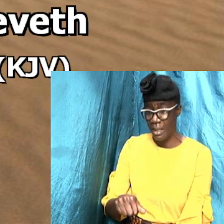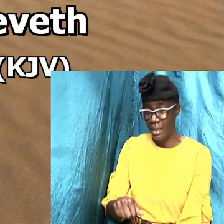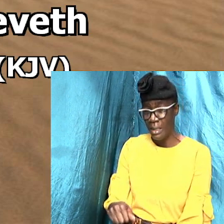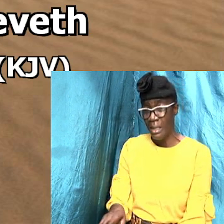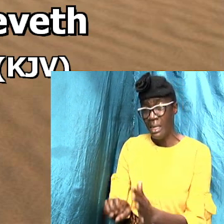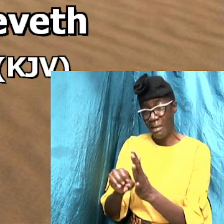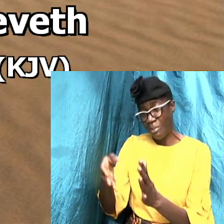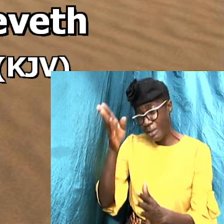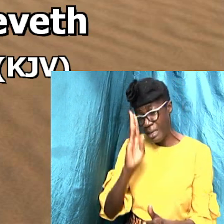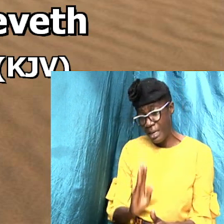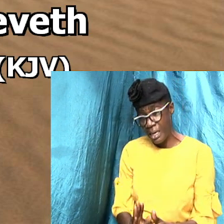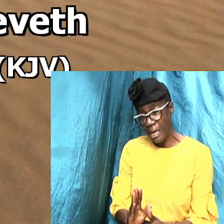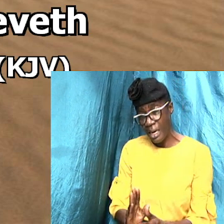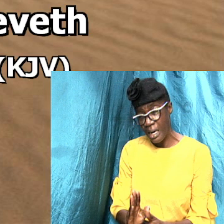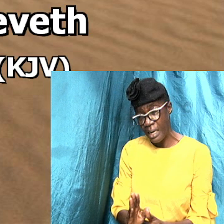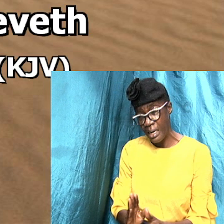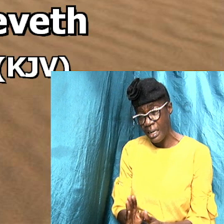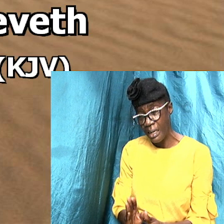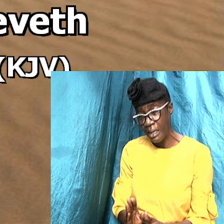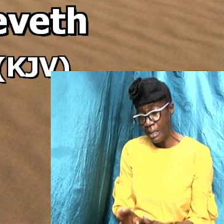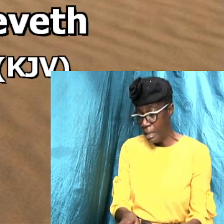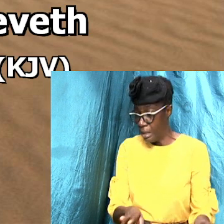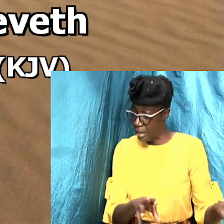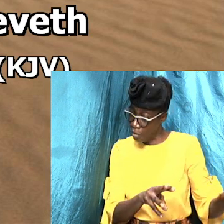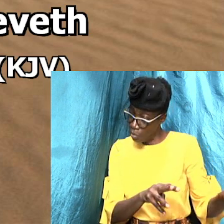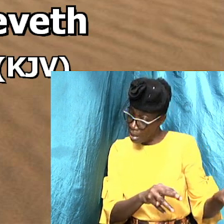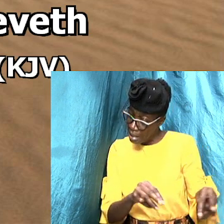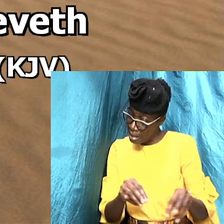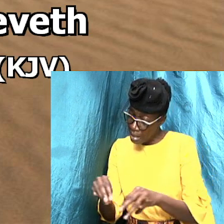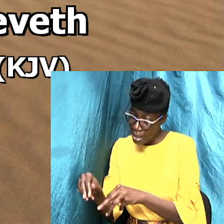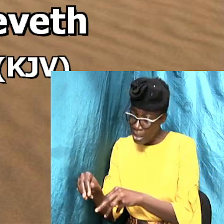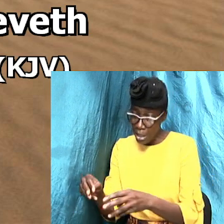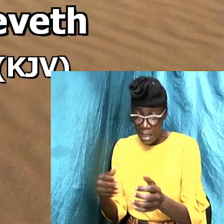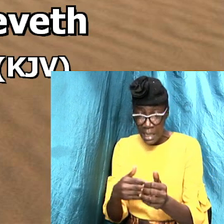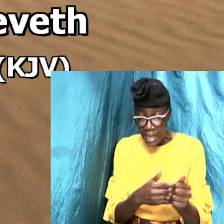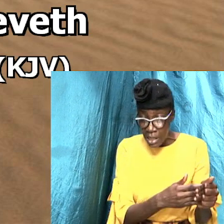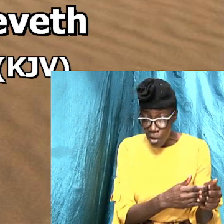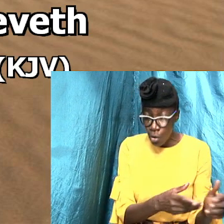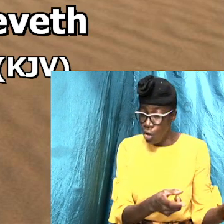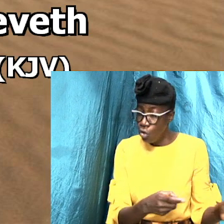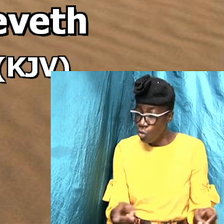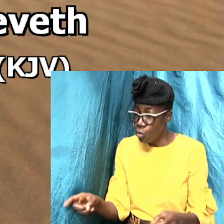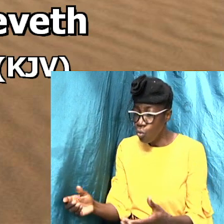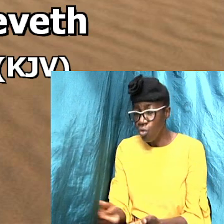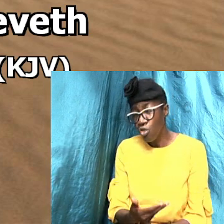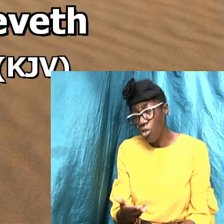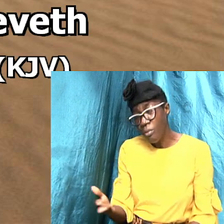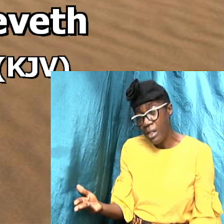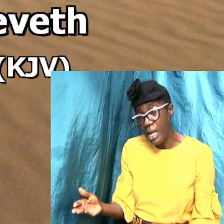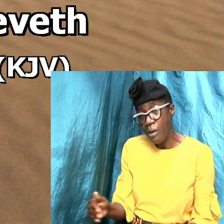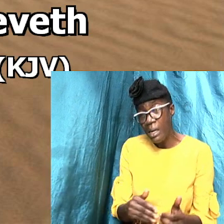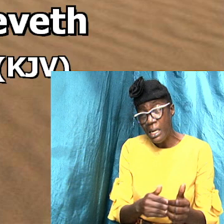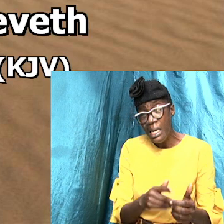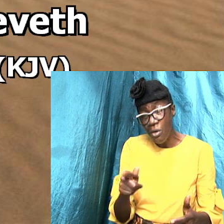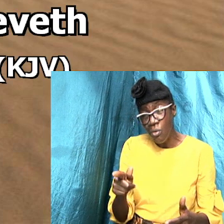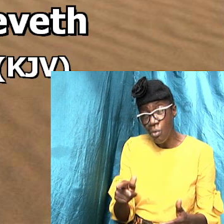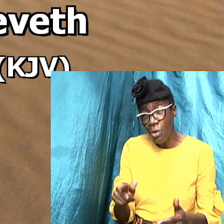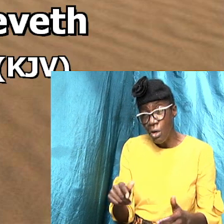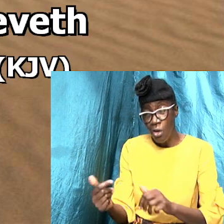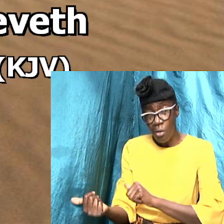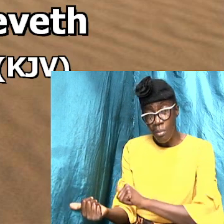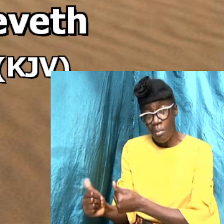earlier on. We said that that will lead you to do something. And this is what it will lead you to do. It will lead you to get